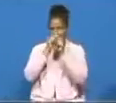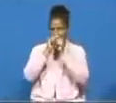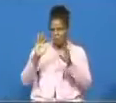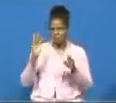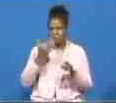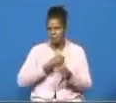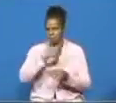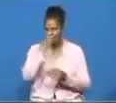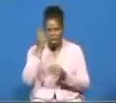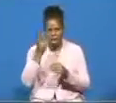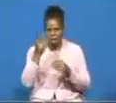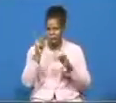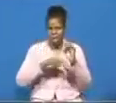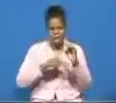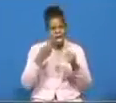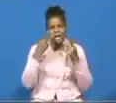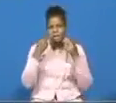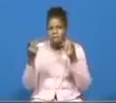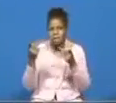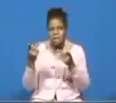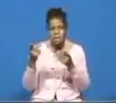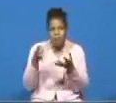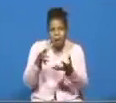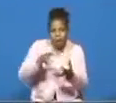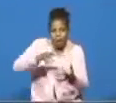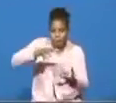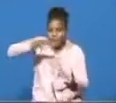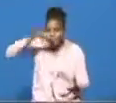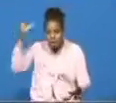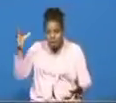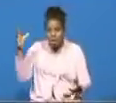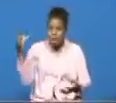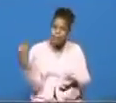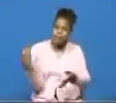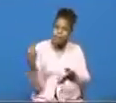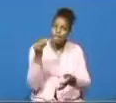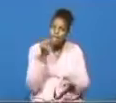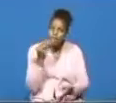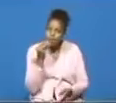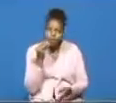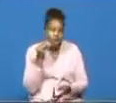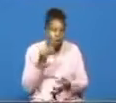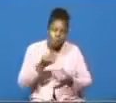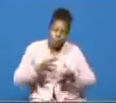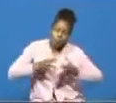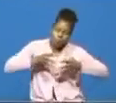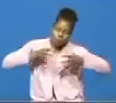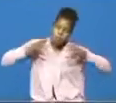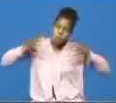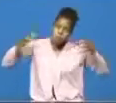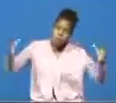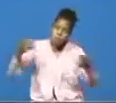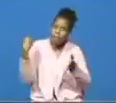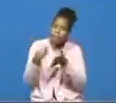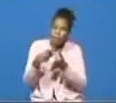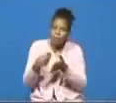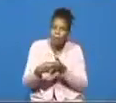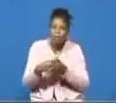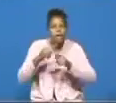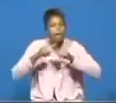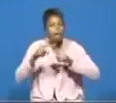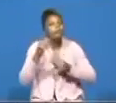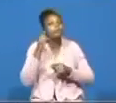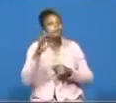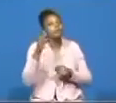can't see a whole week supply because we can't see six months supply of provisions but if you remember